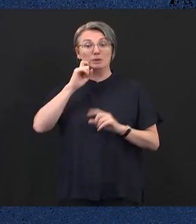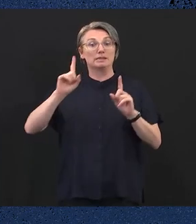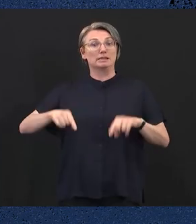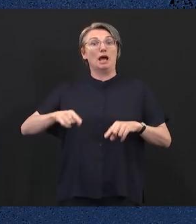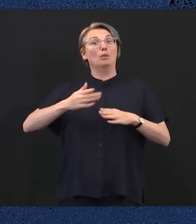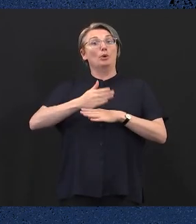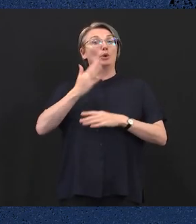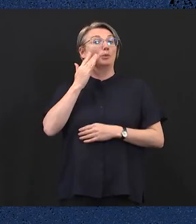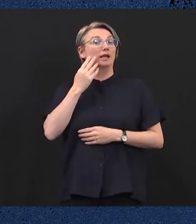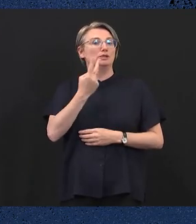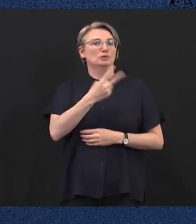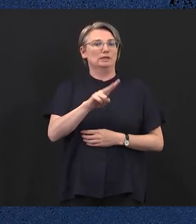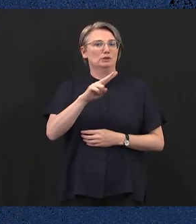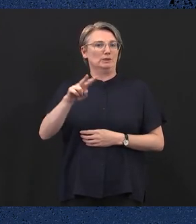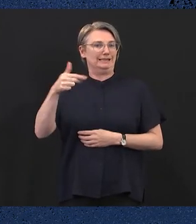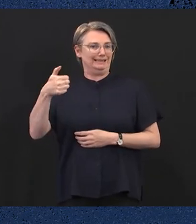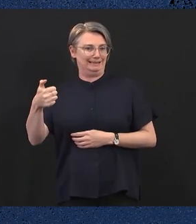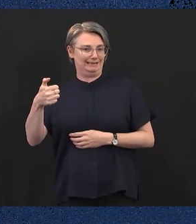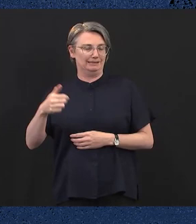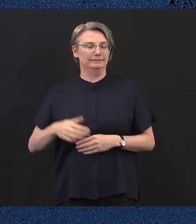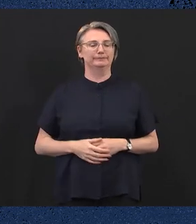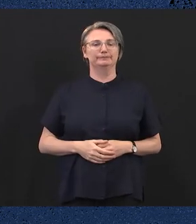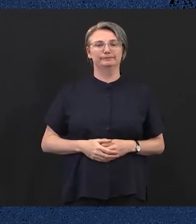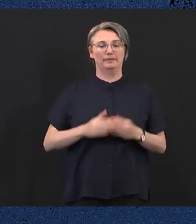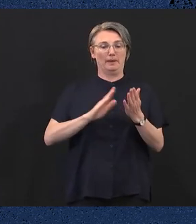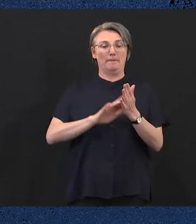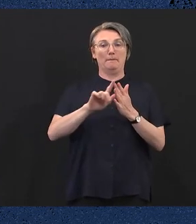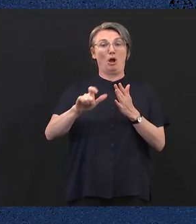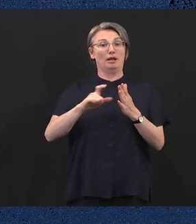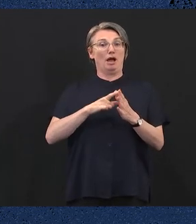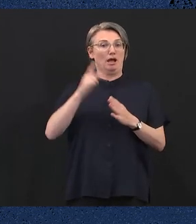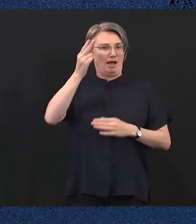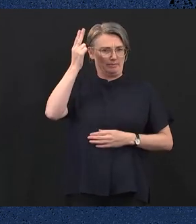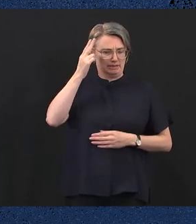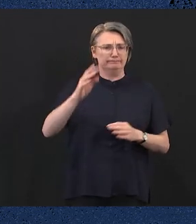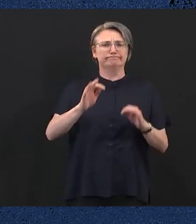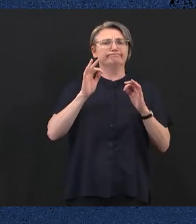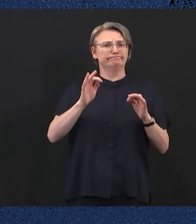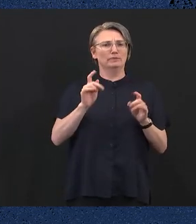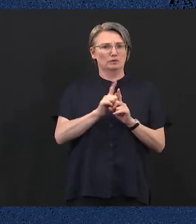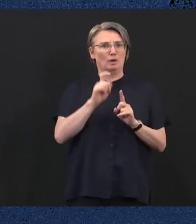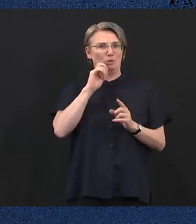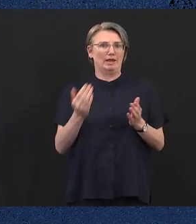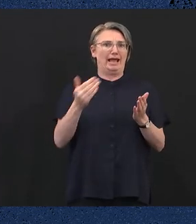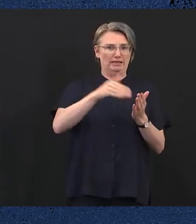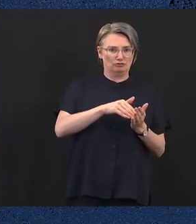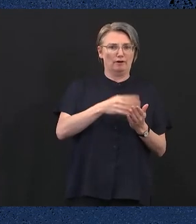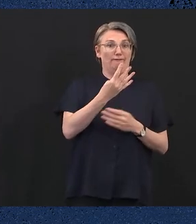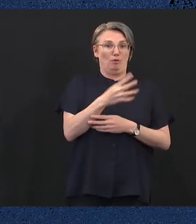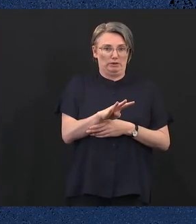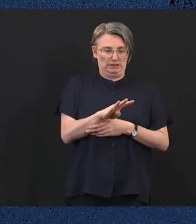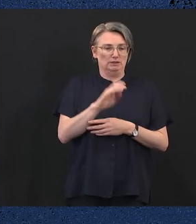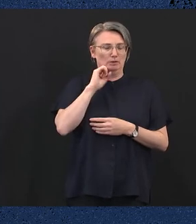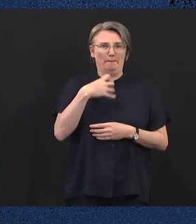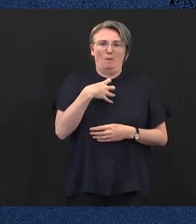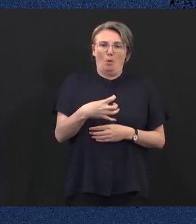The government will also fund an additional 40 micro paramedics. Having more of these highly skilled crews on the road